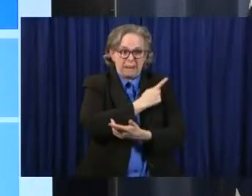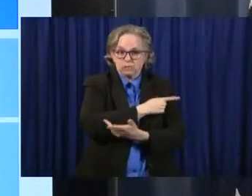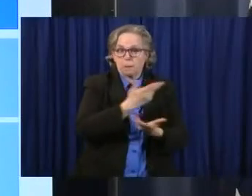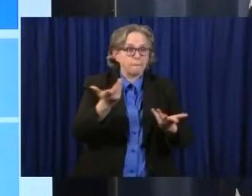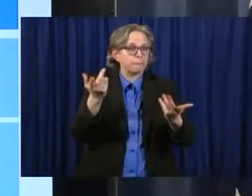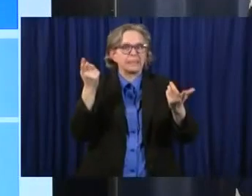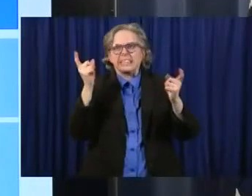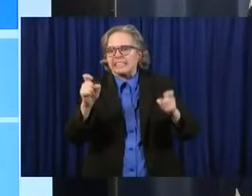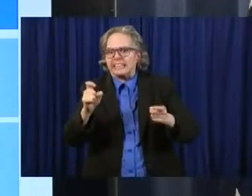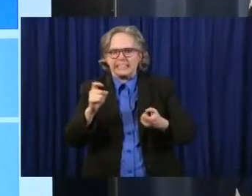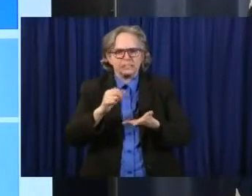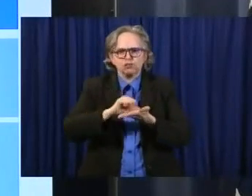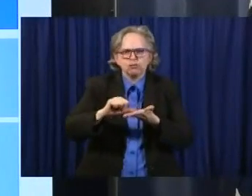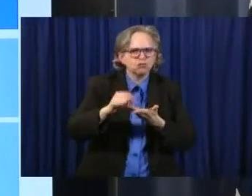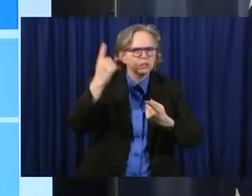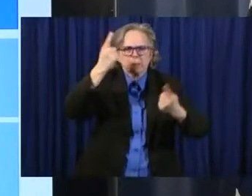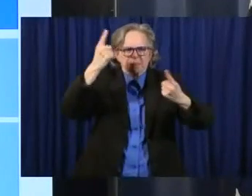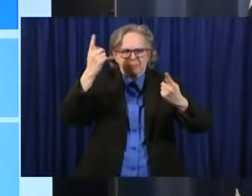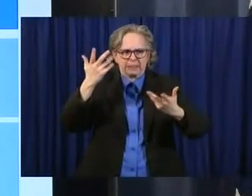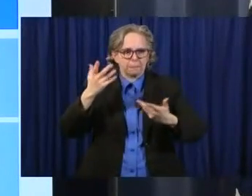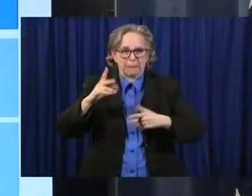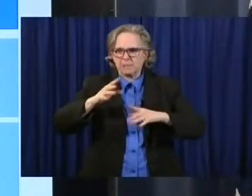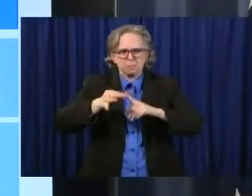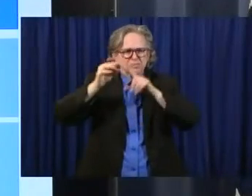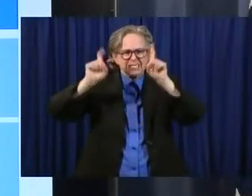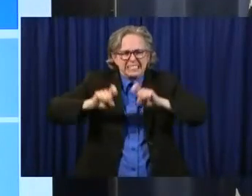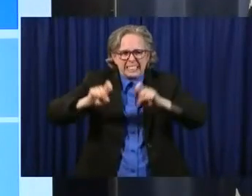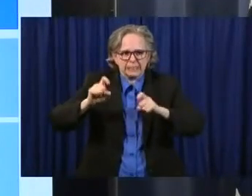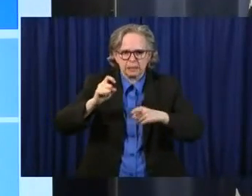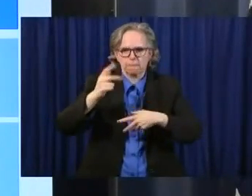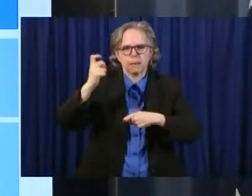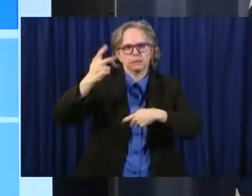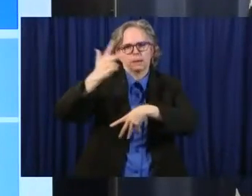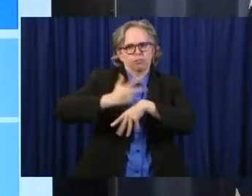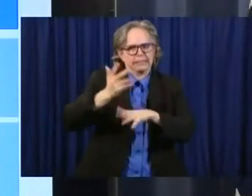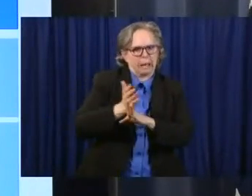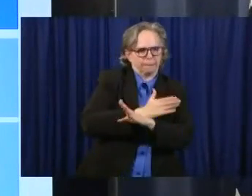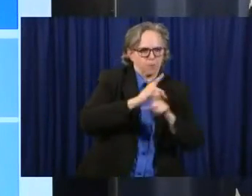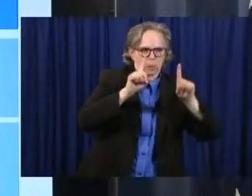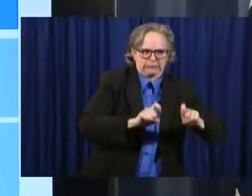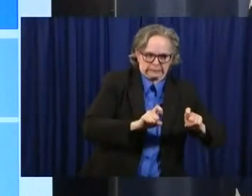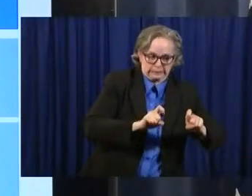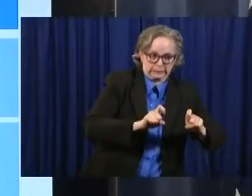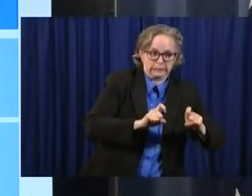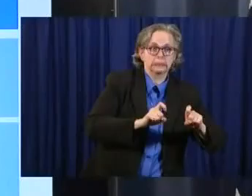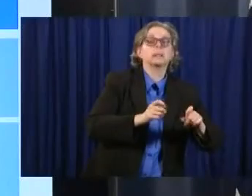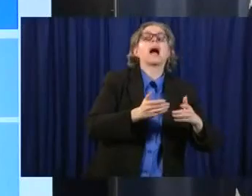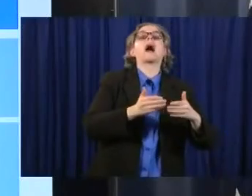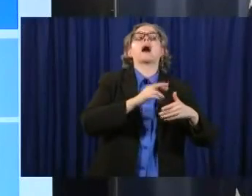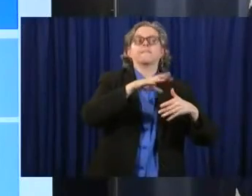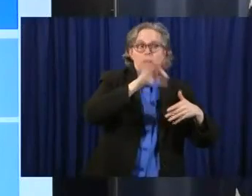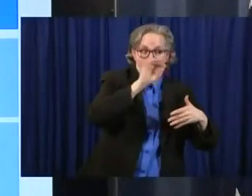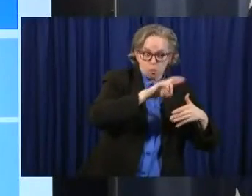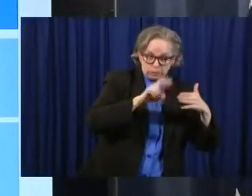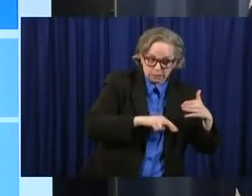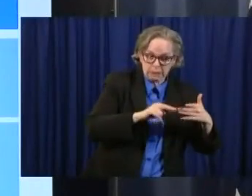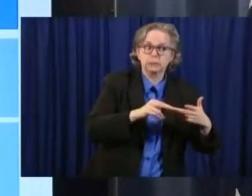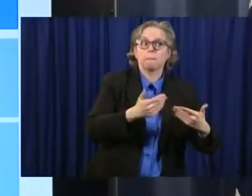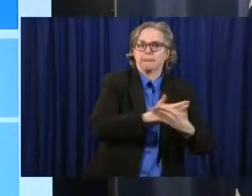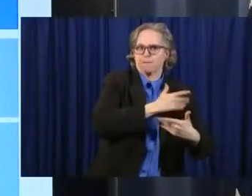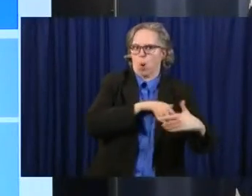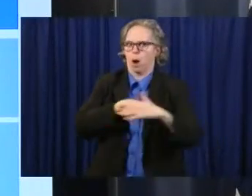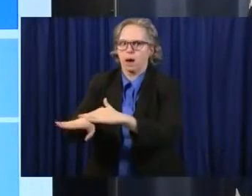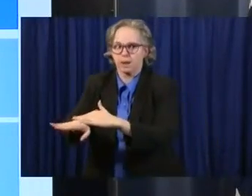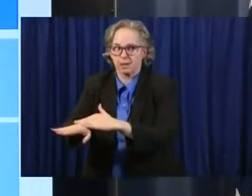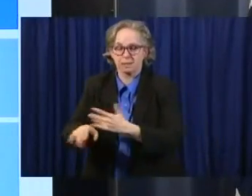up to three days in advance so they have time to get the results. Some procedures won't need it. If you're getting perhaps maybe a